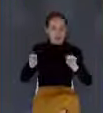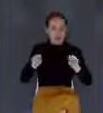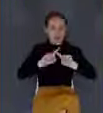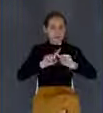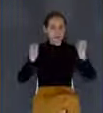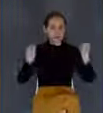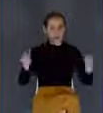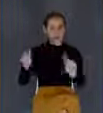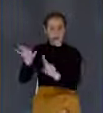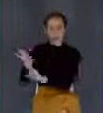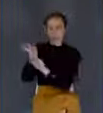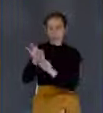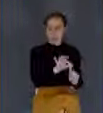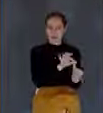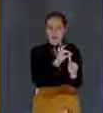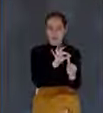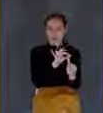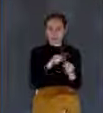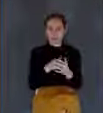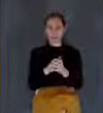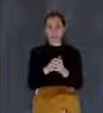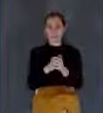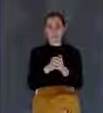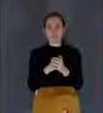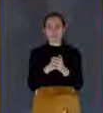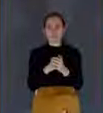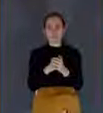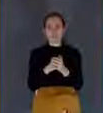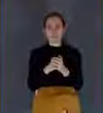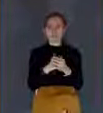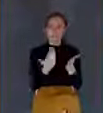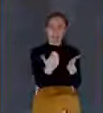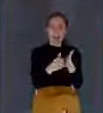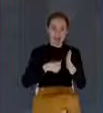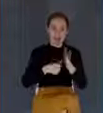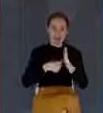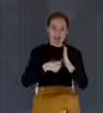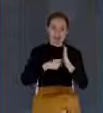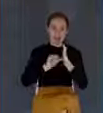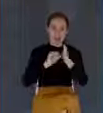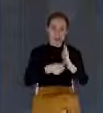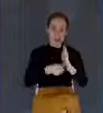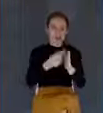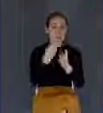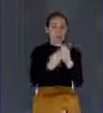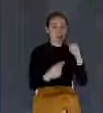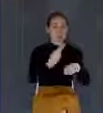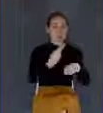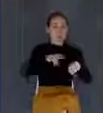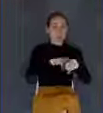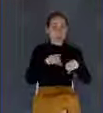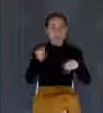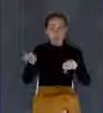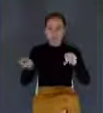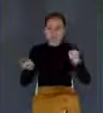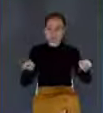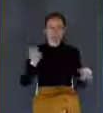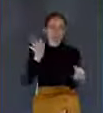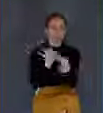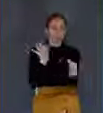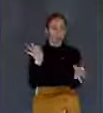As I said, both natures perfectly united in one person. There's no separation,